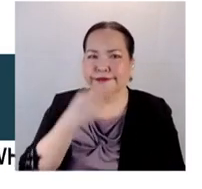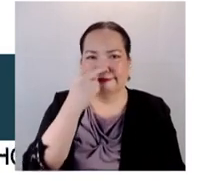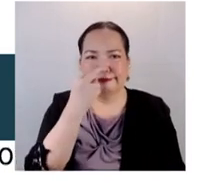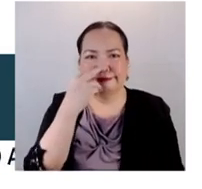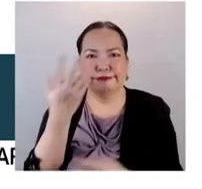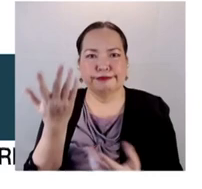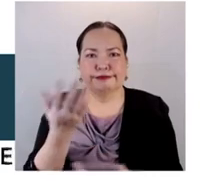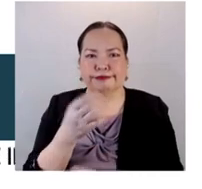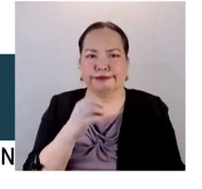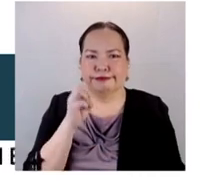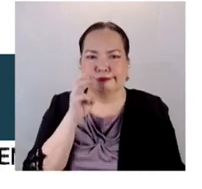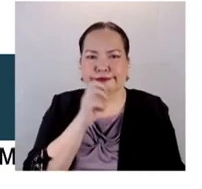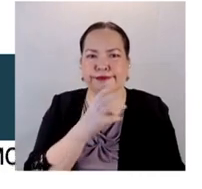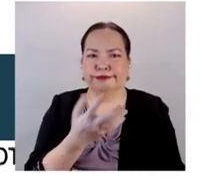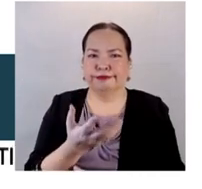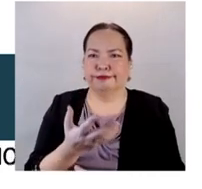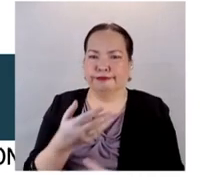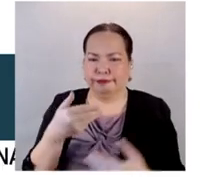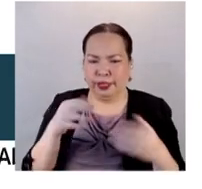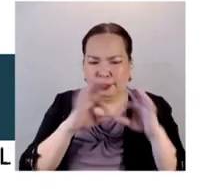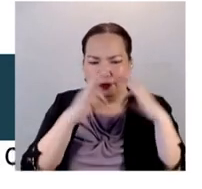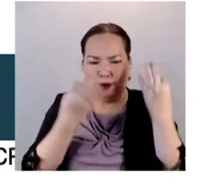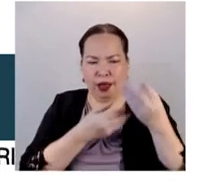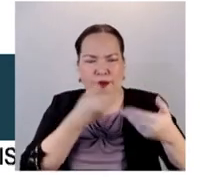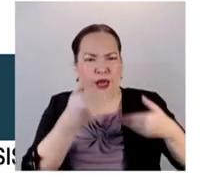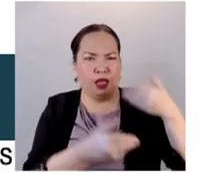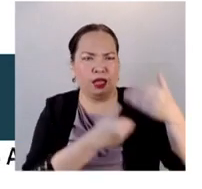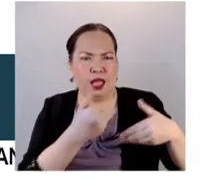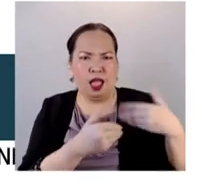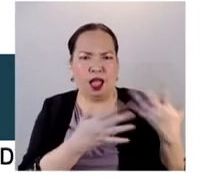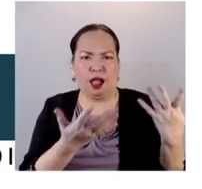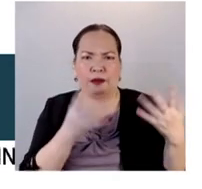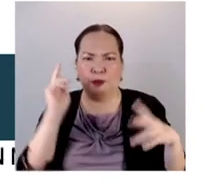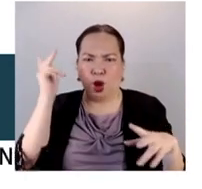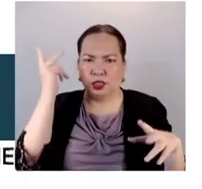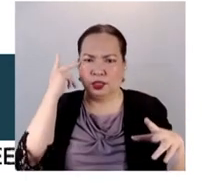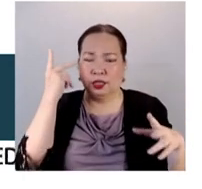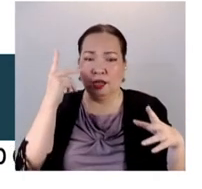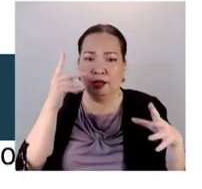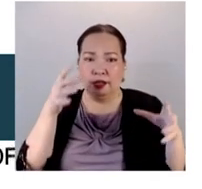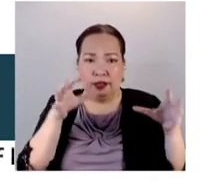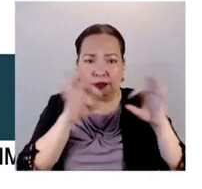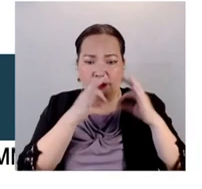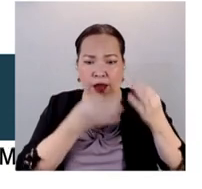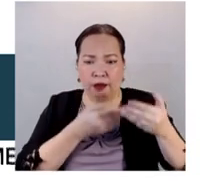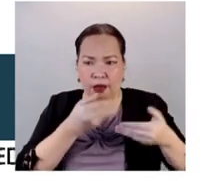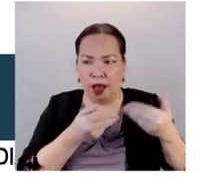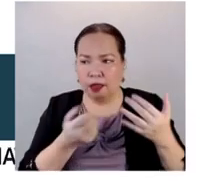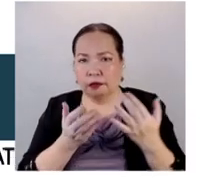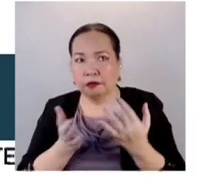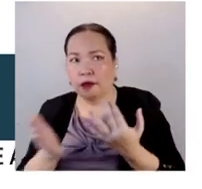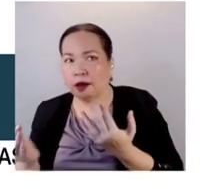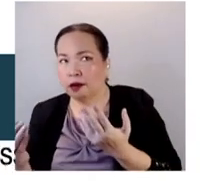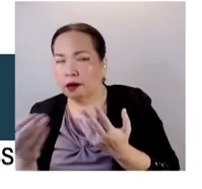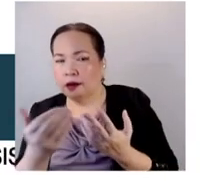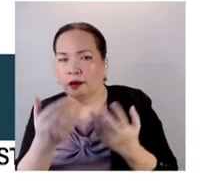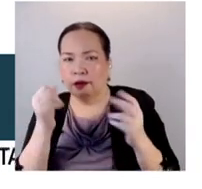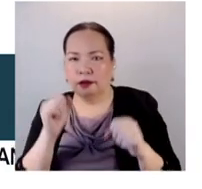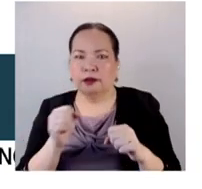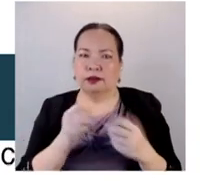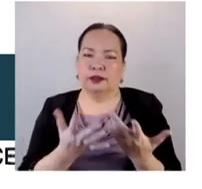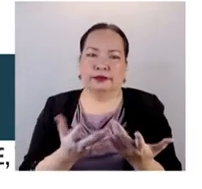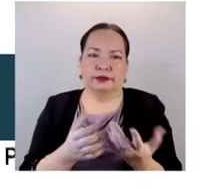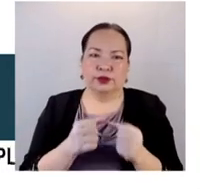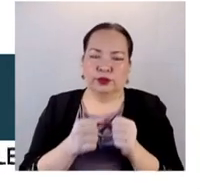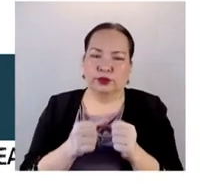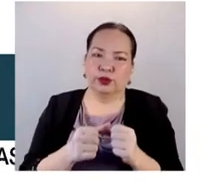scions of political dynasties have actually found the back door to be able to enter the